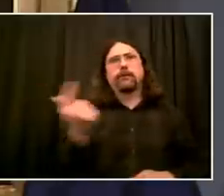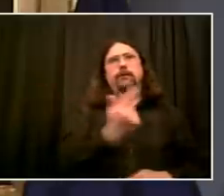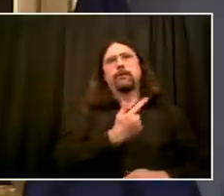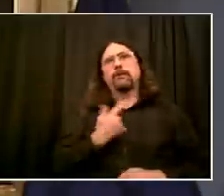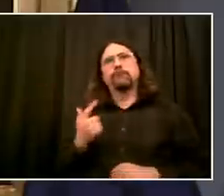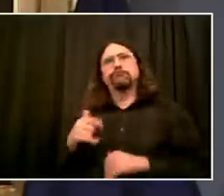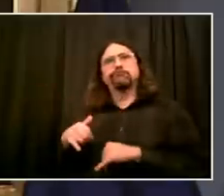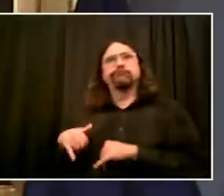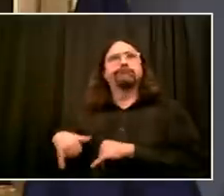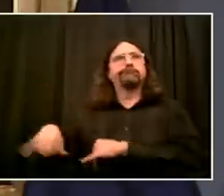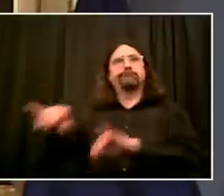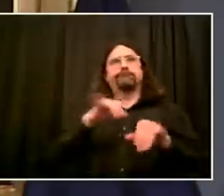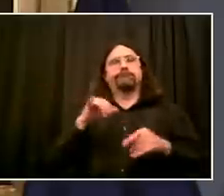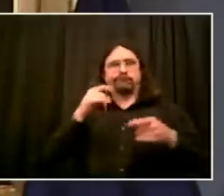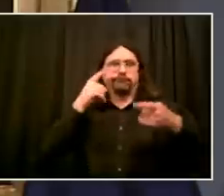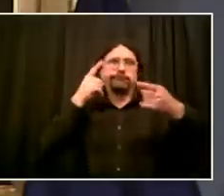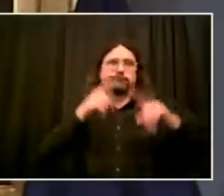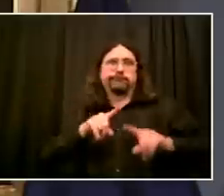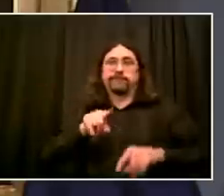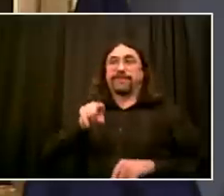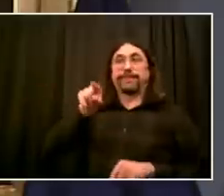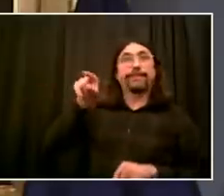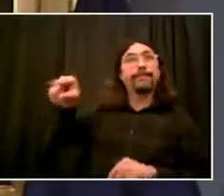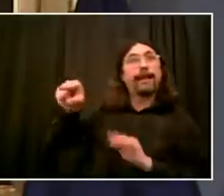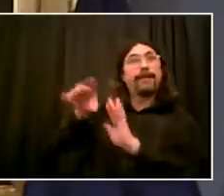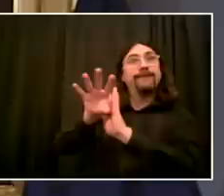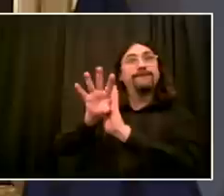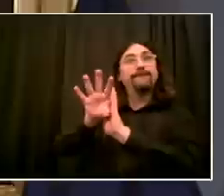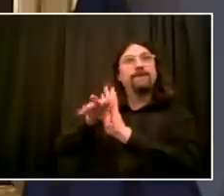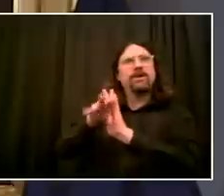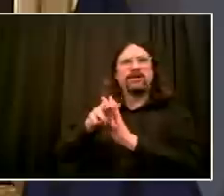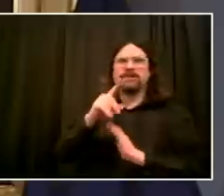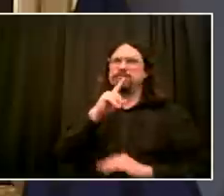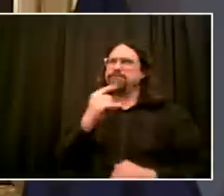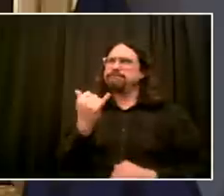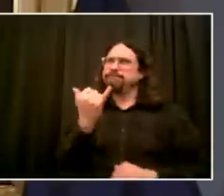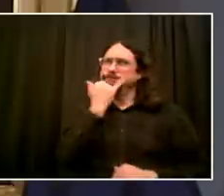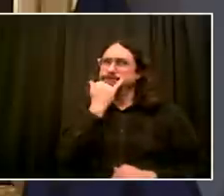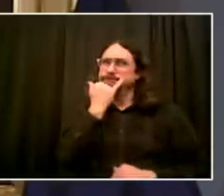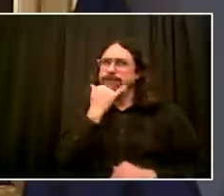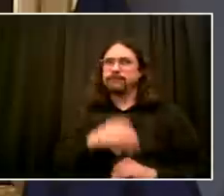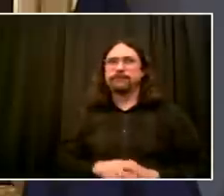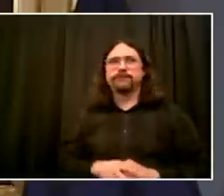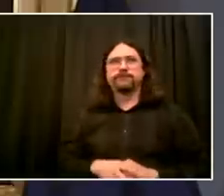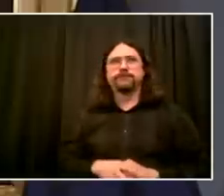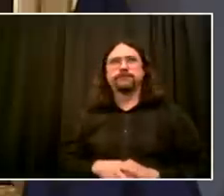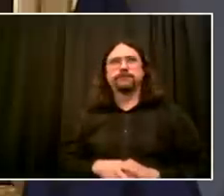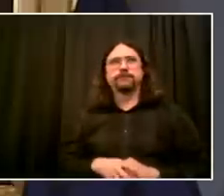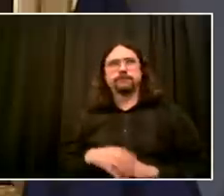think that, you know, when you look at something as terrible as that incident, what could come out of it,